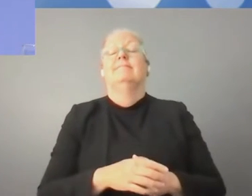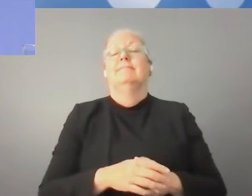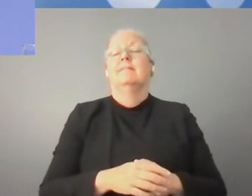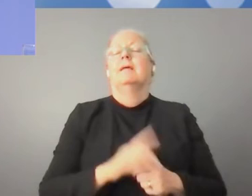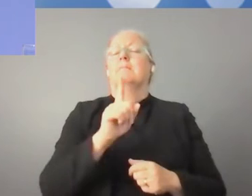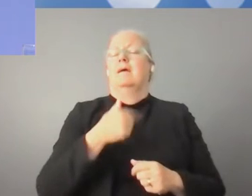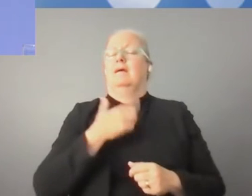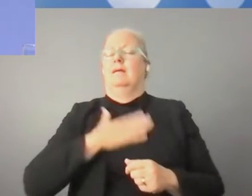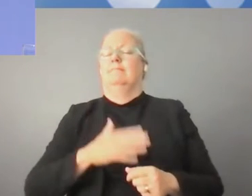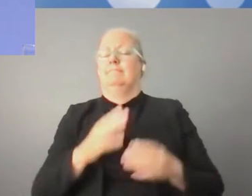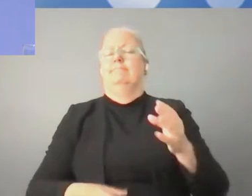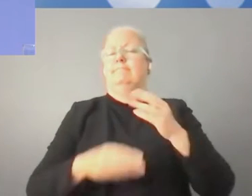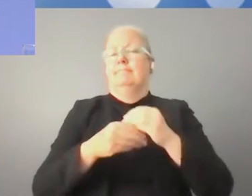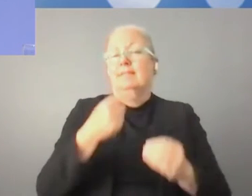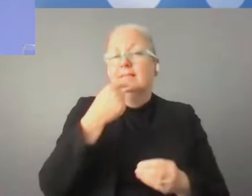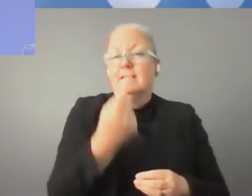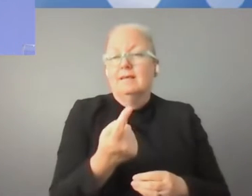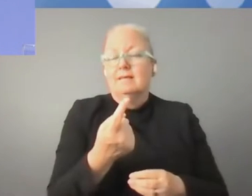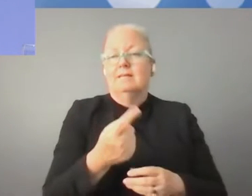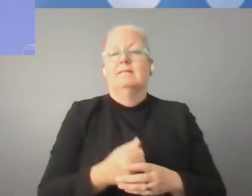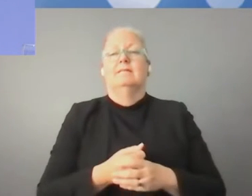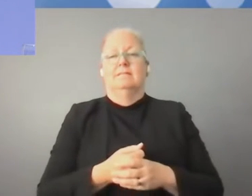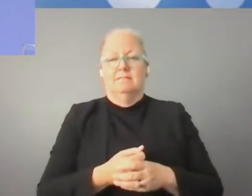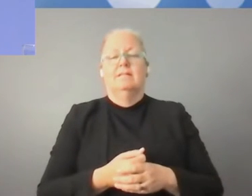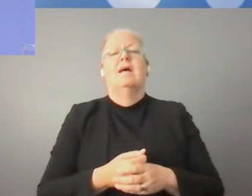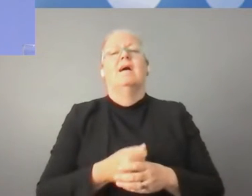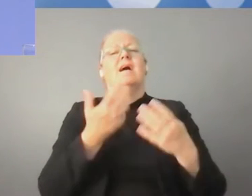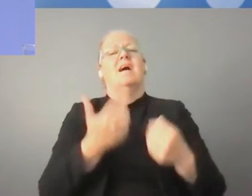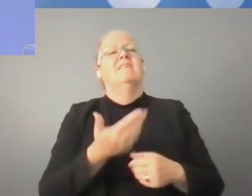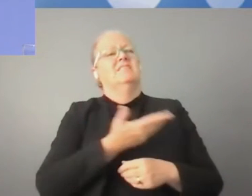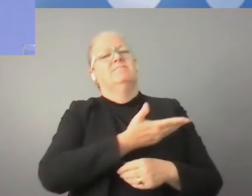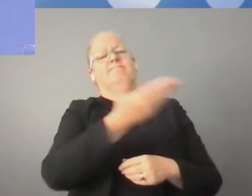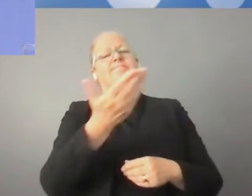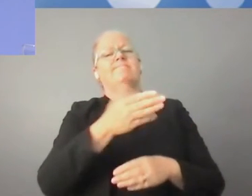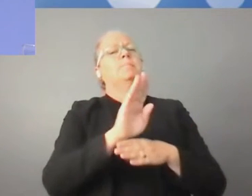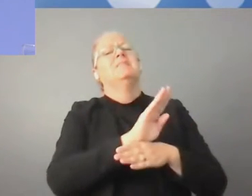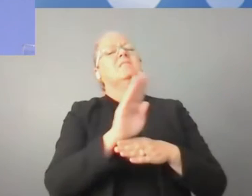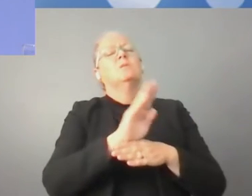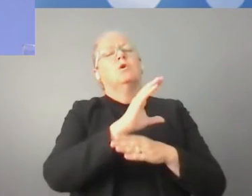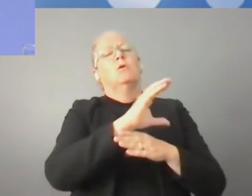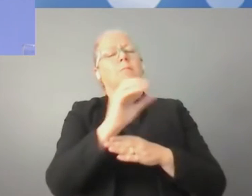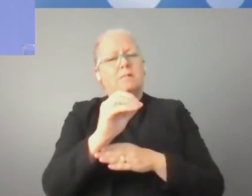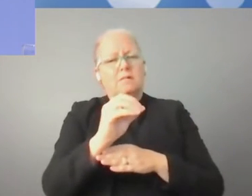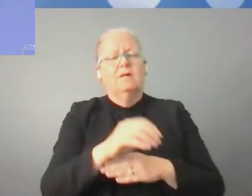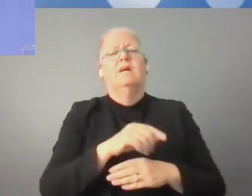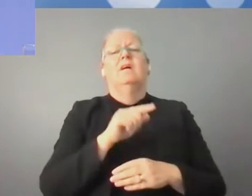business models are becoming degenerated. Fake news abounds